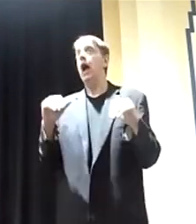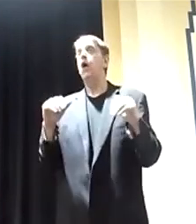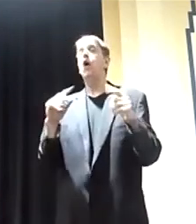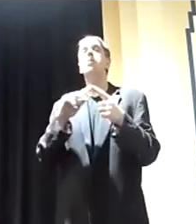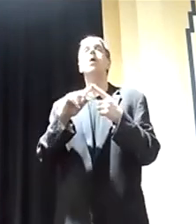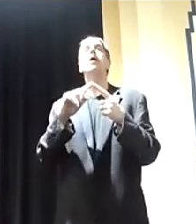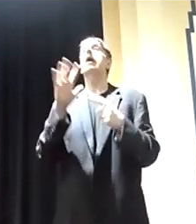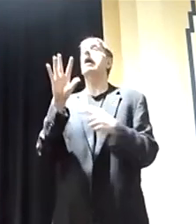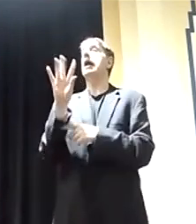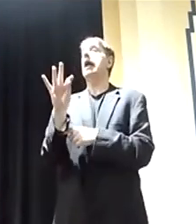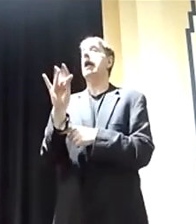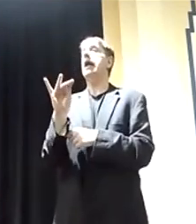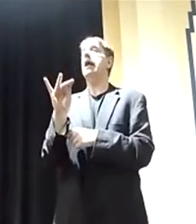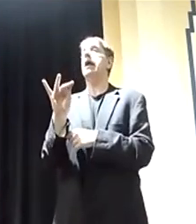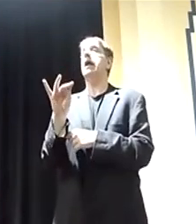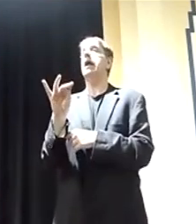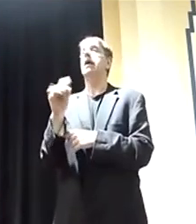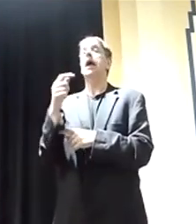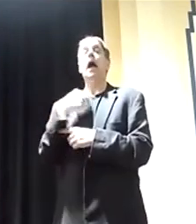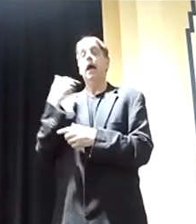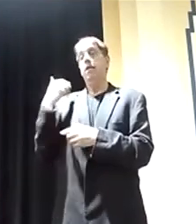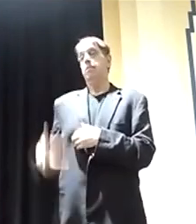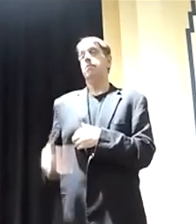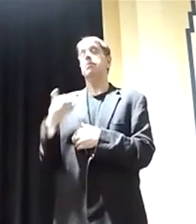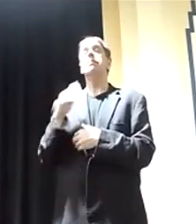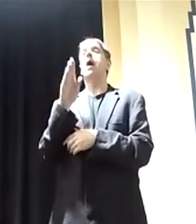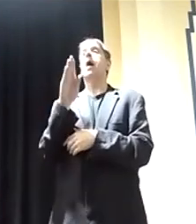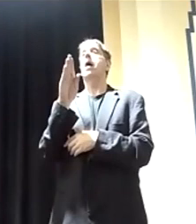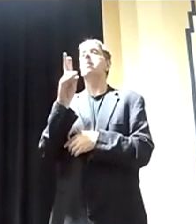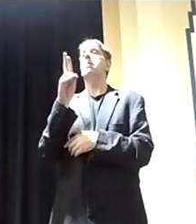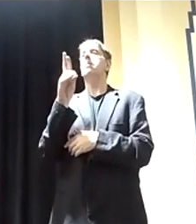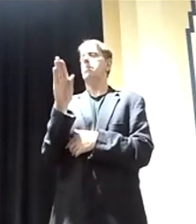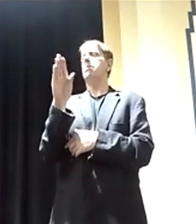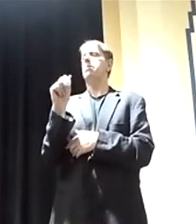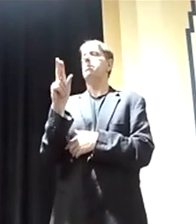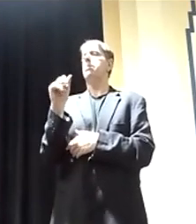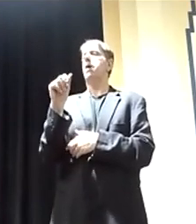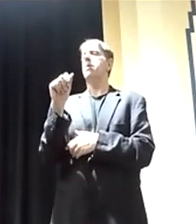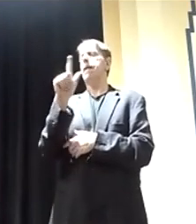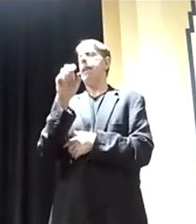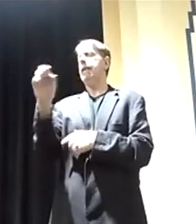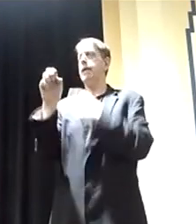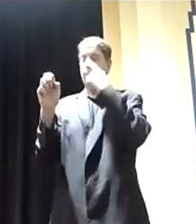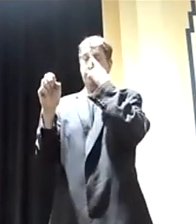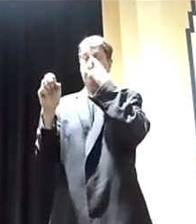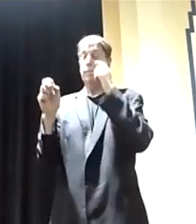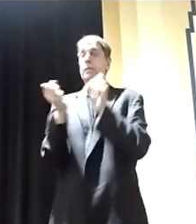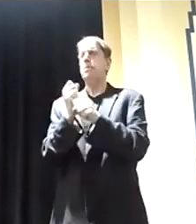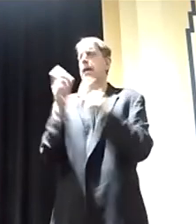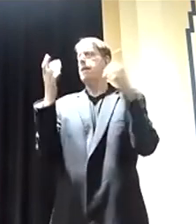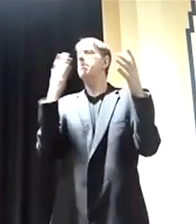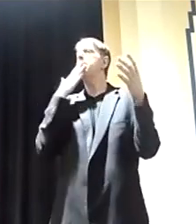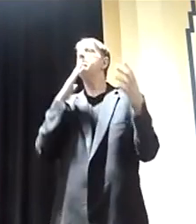I would be a Barbara Lee when it need be for a bad decision about war and